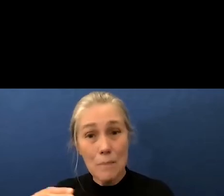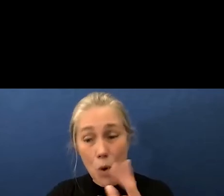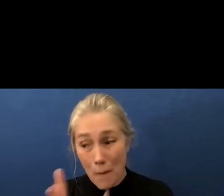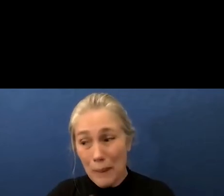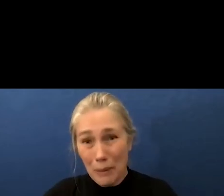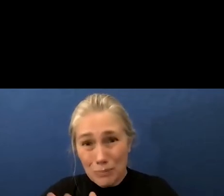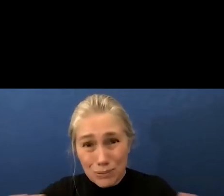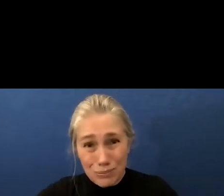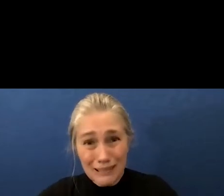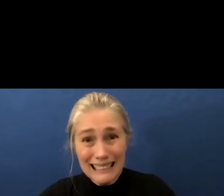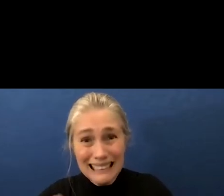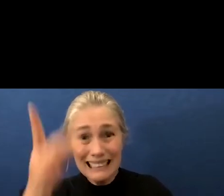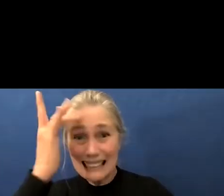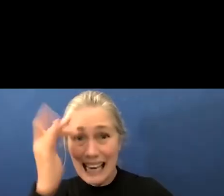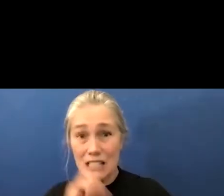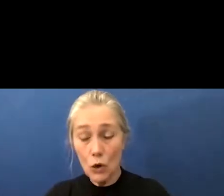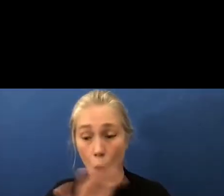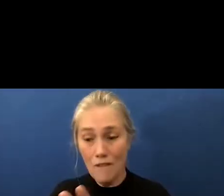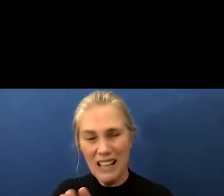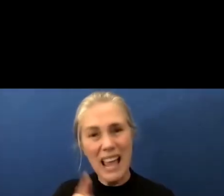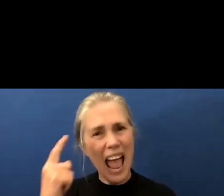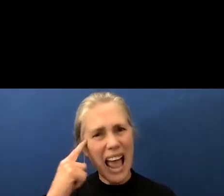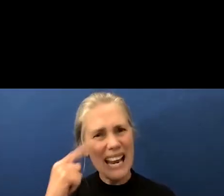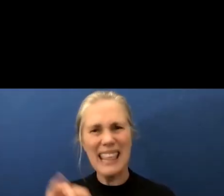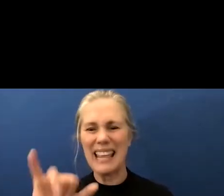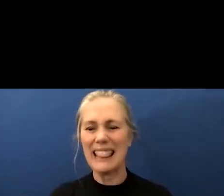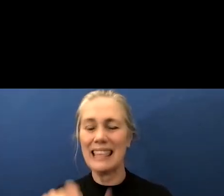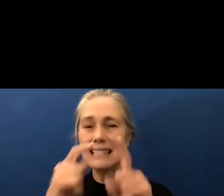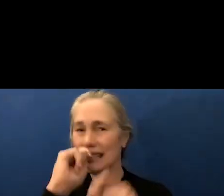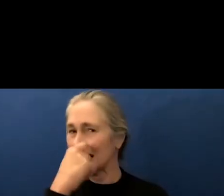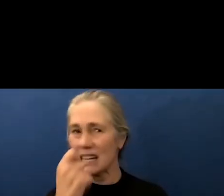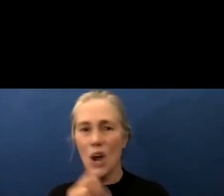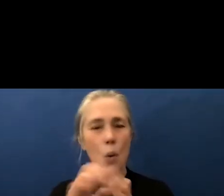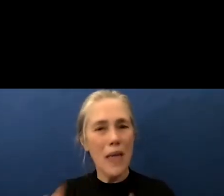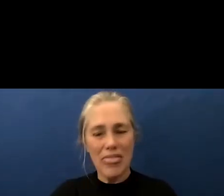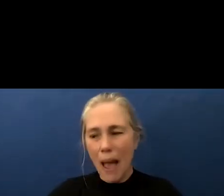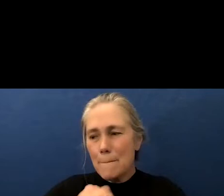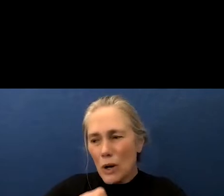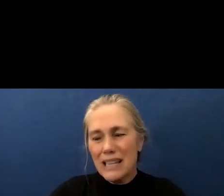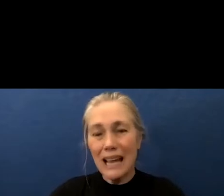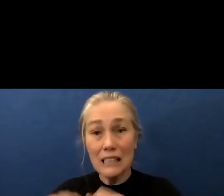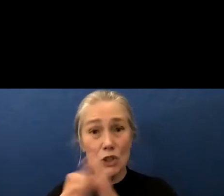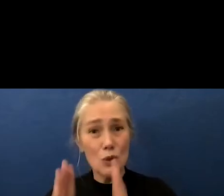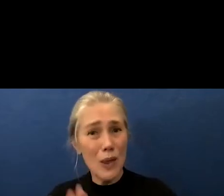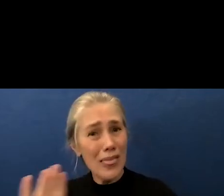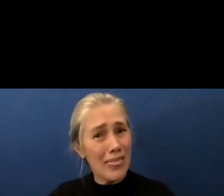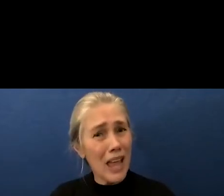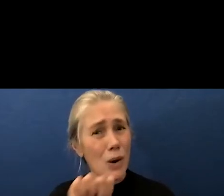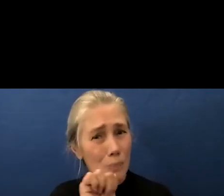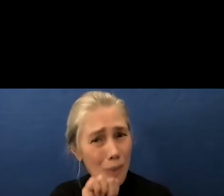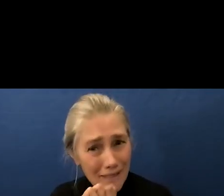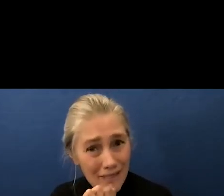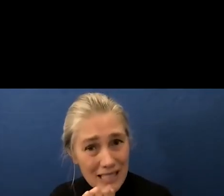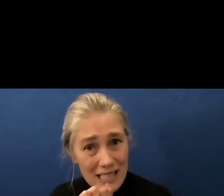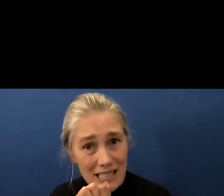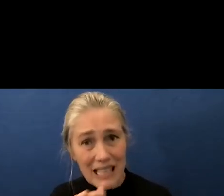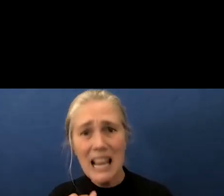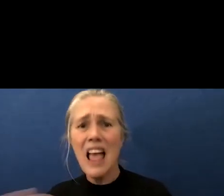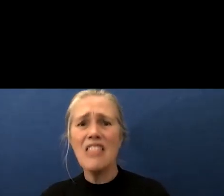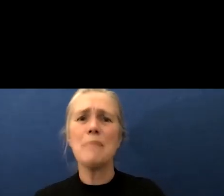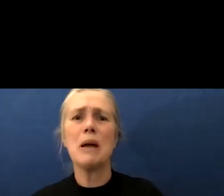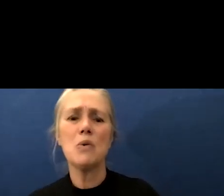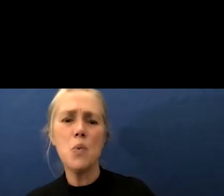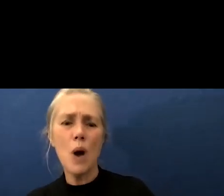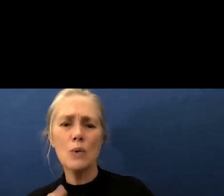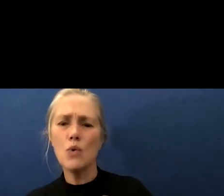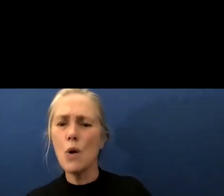that so far that this random testing has been conducted without protecting the privacy of the students students have been gathered as a group in one